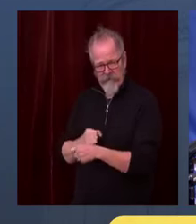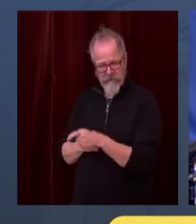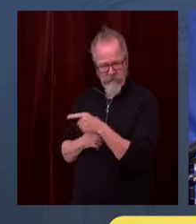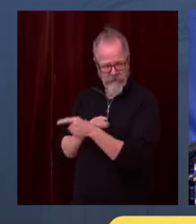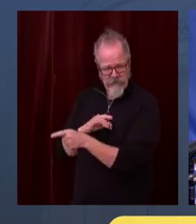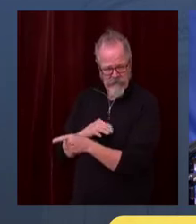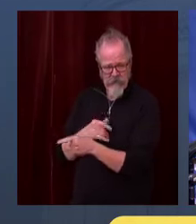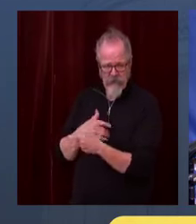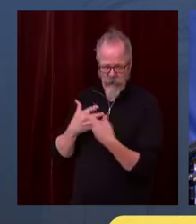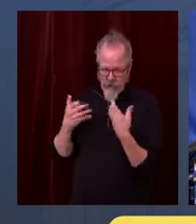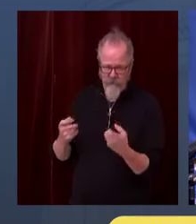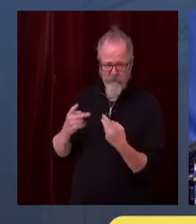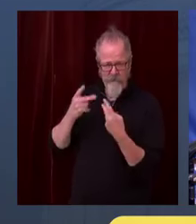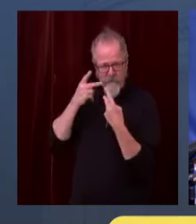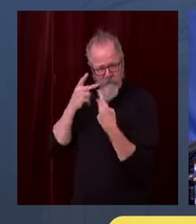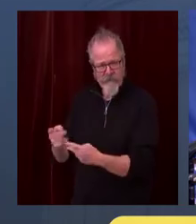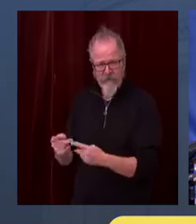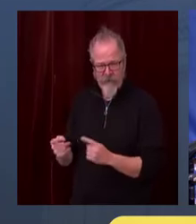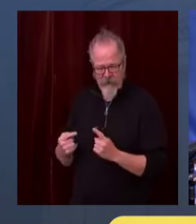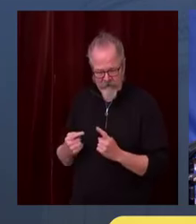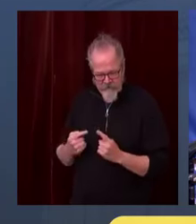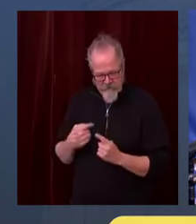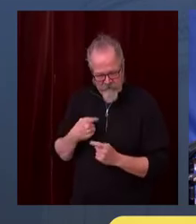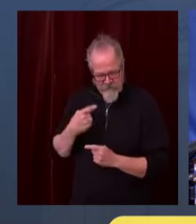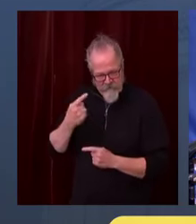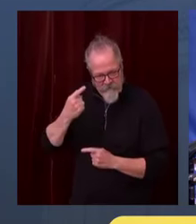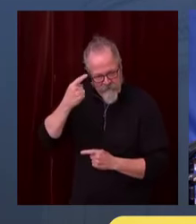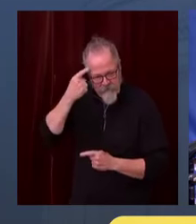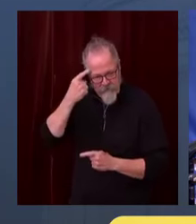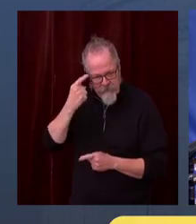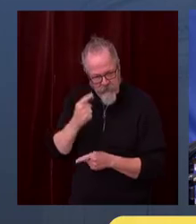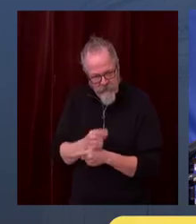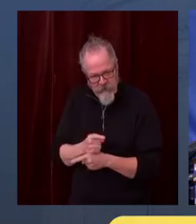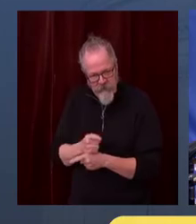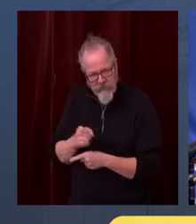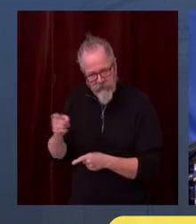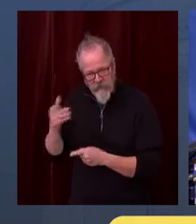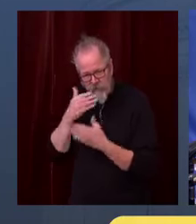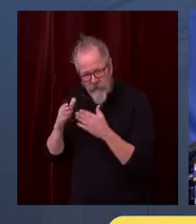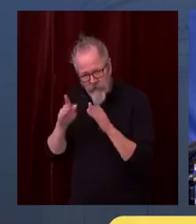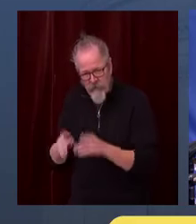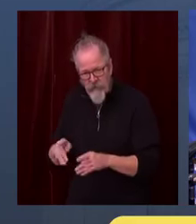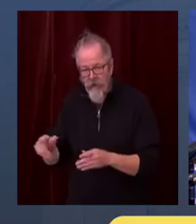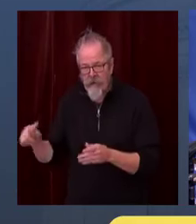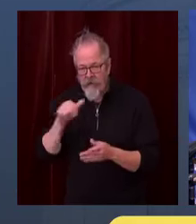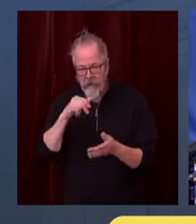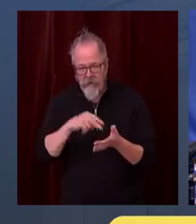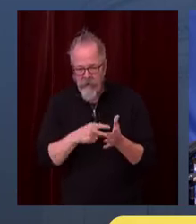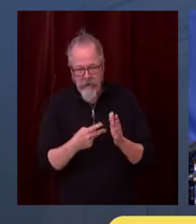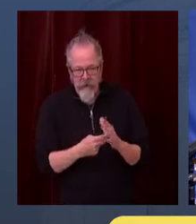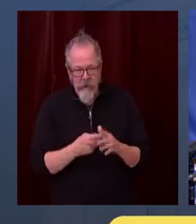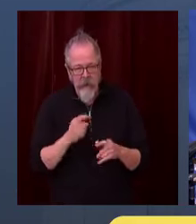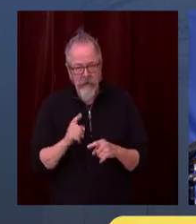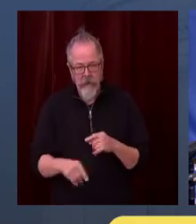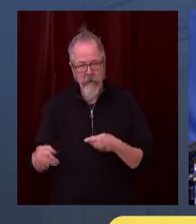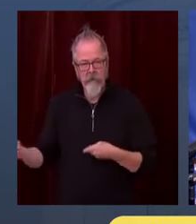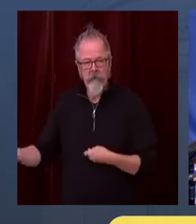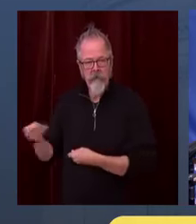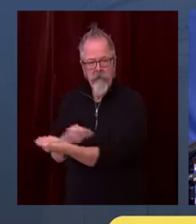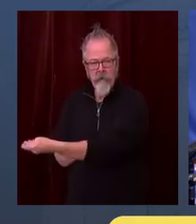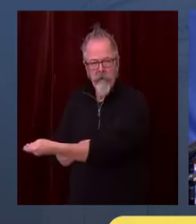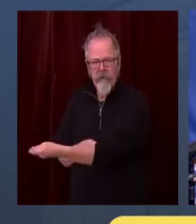So I hope people think about this in their decisions individually and their families. If we do, we're going to knock this pandemic down.